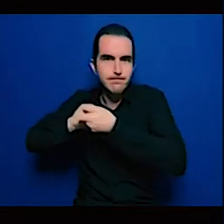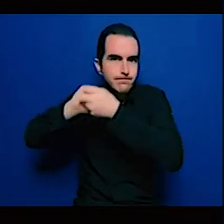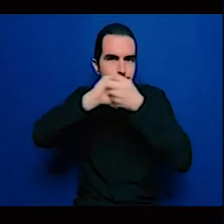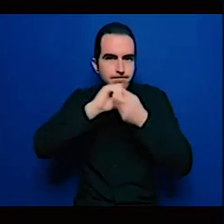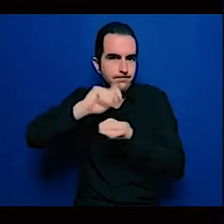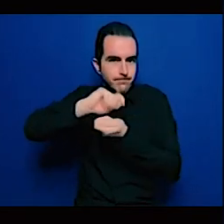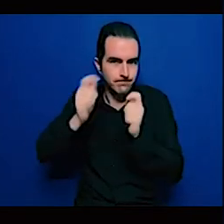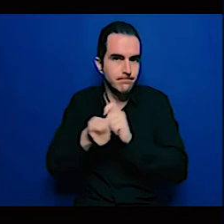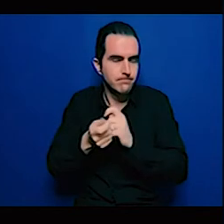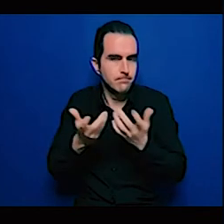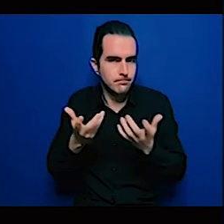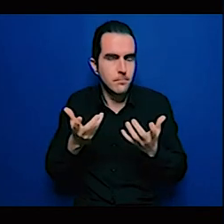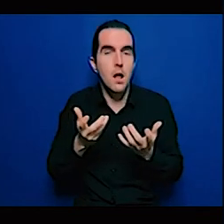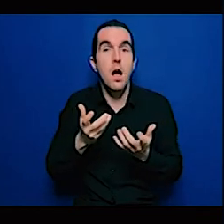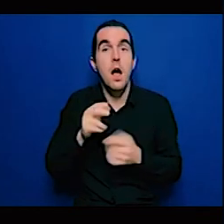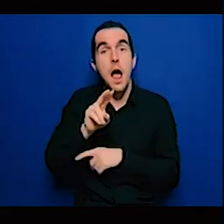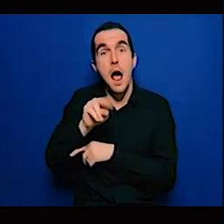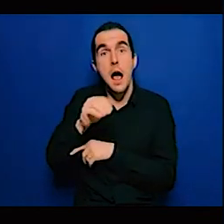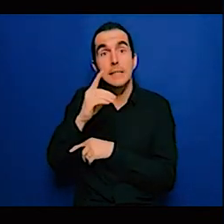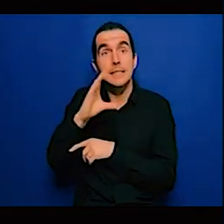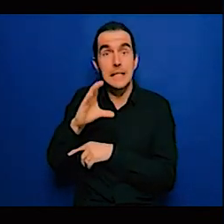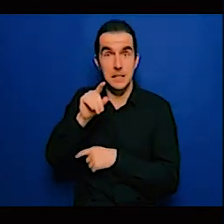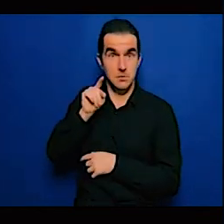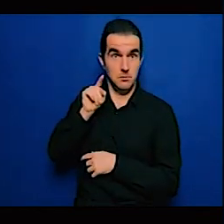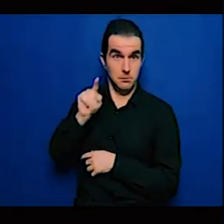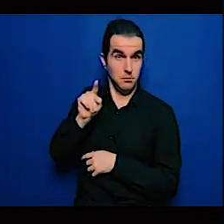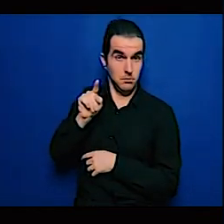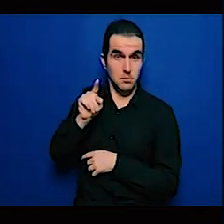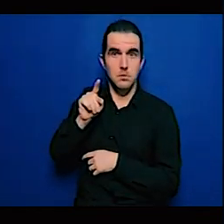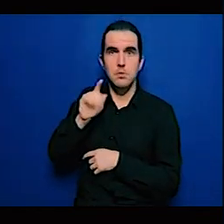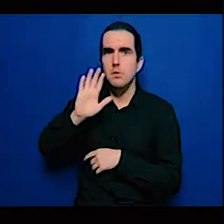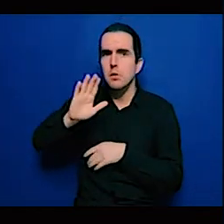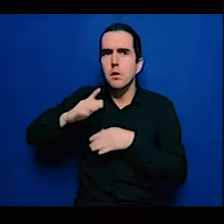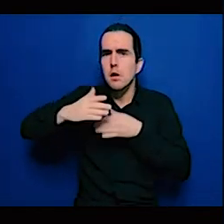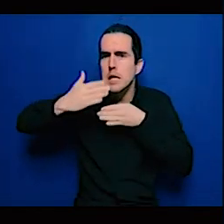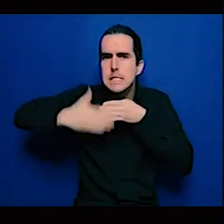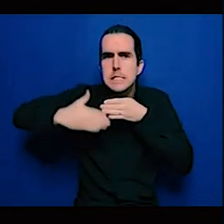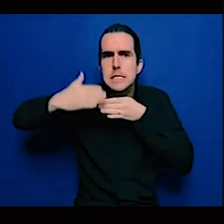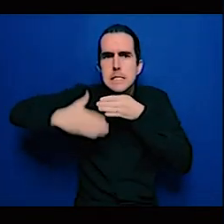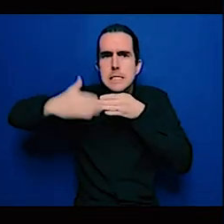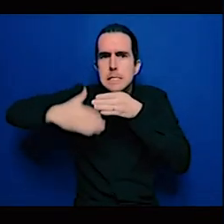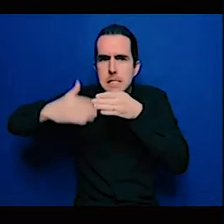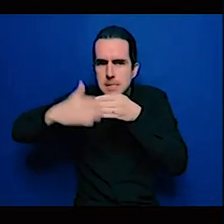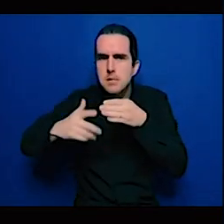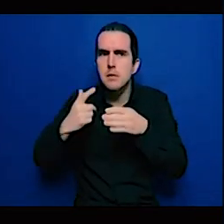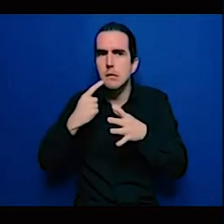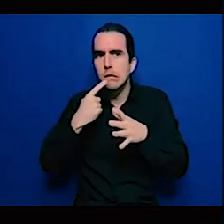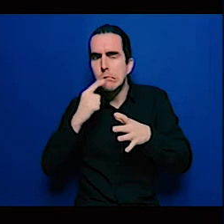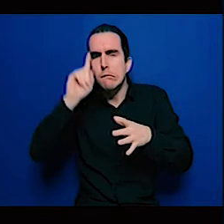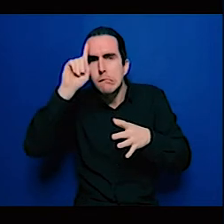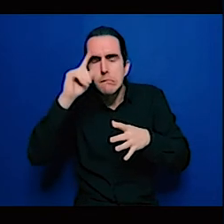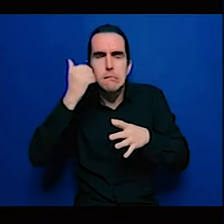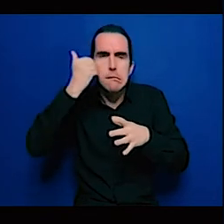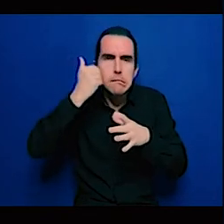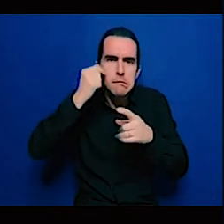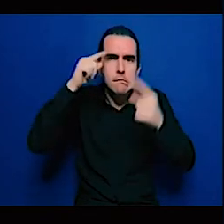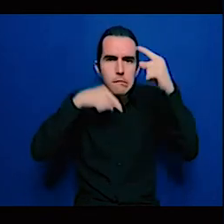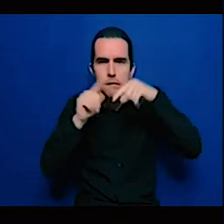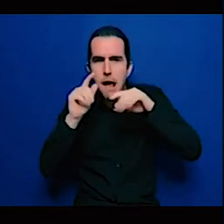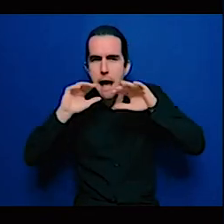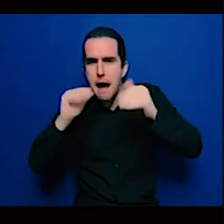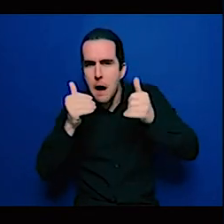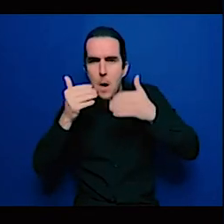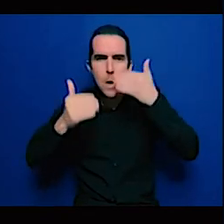are in poverty are without access basic access to power water good education